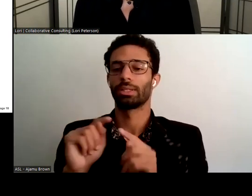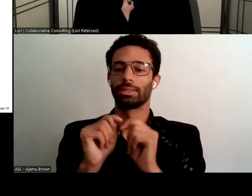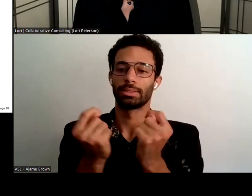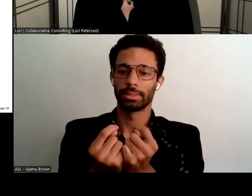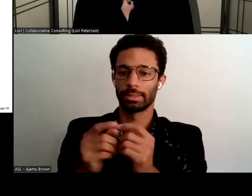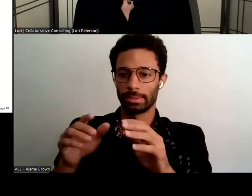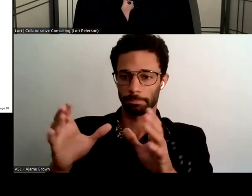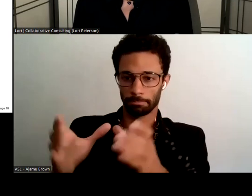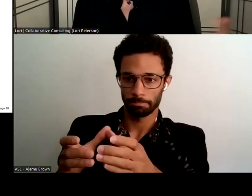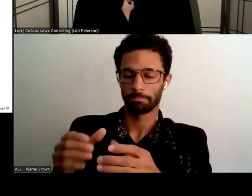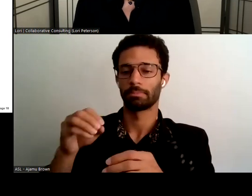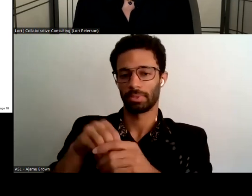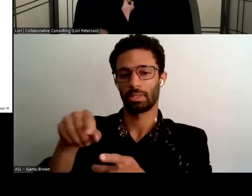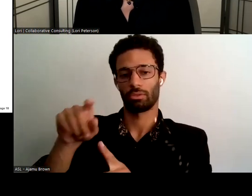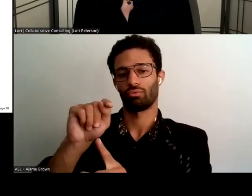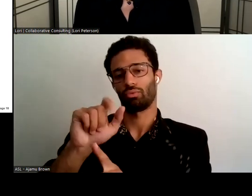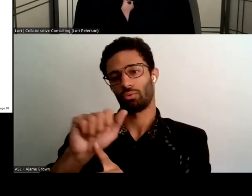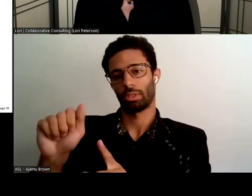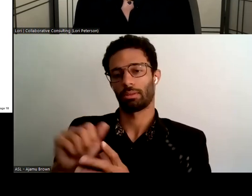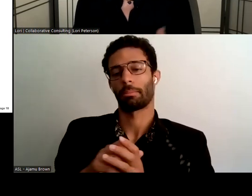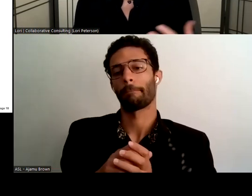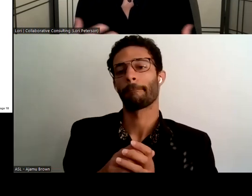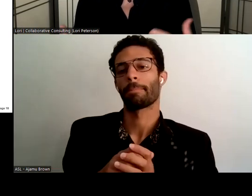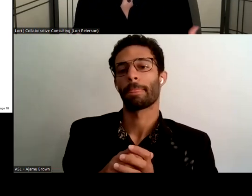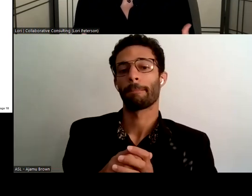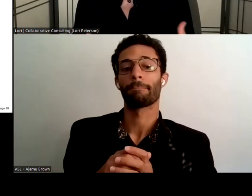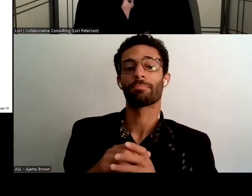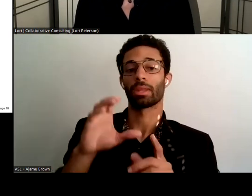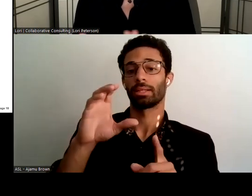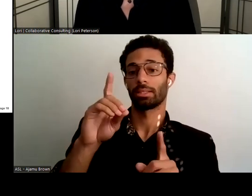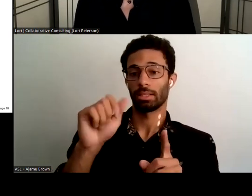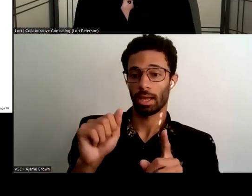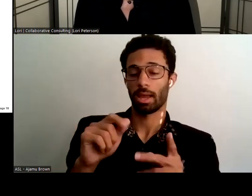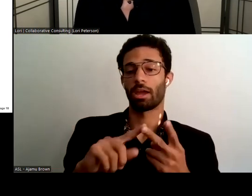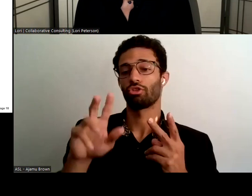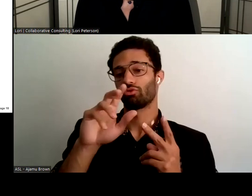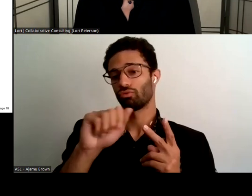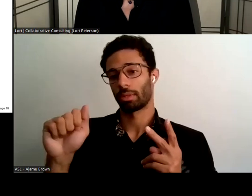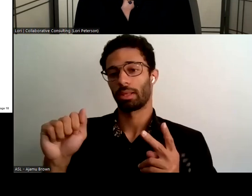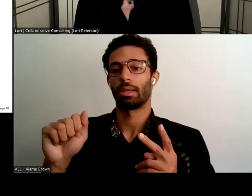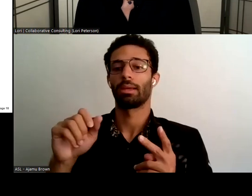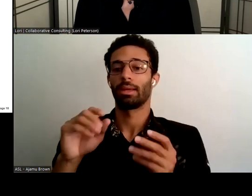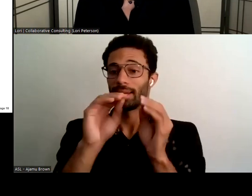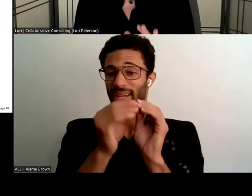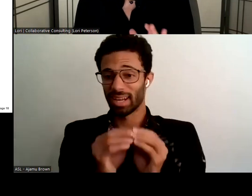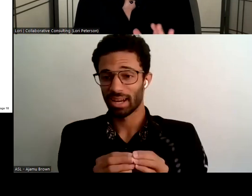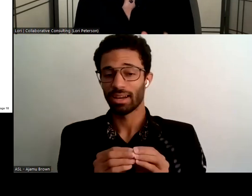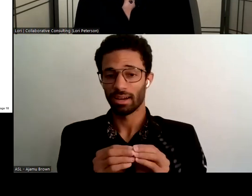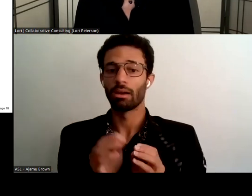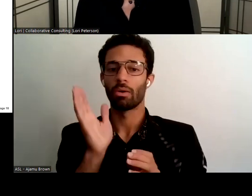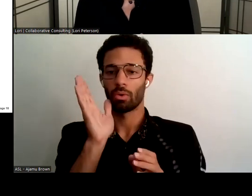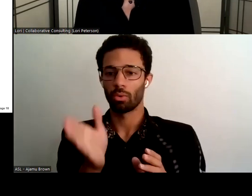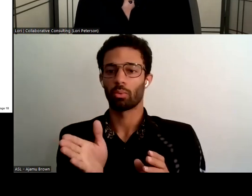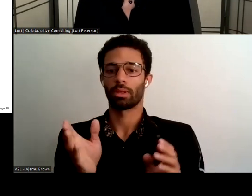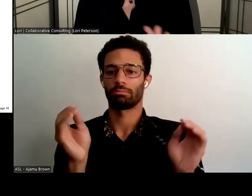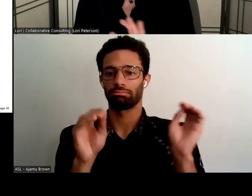also looking at some data um cda data triple a data that that's coming into a network uh profile which is really the the